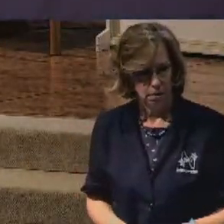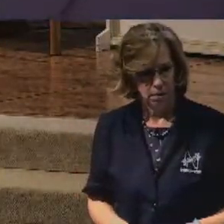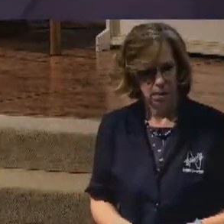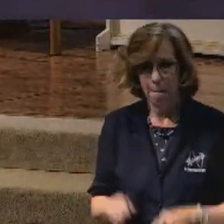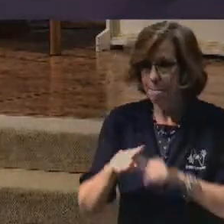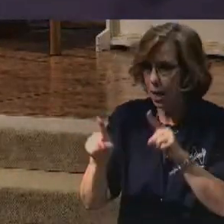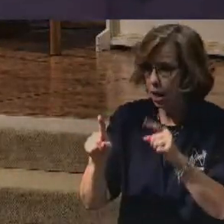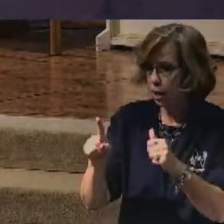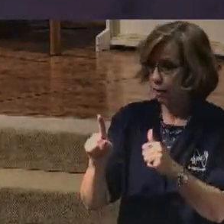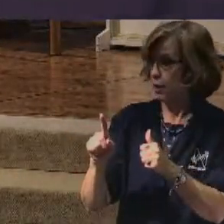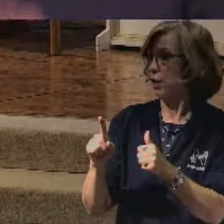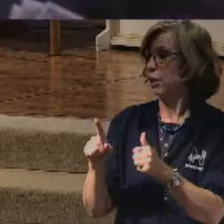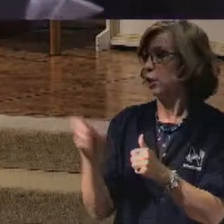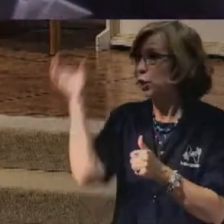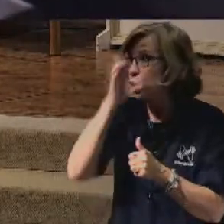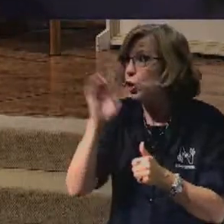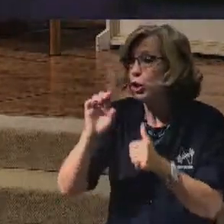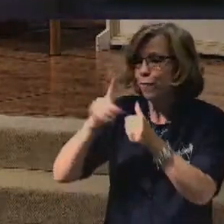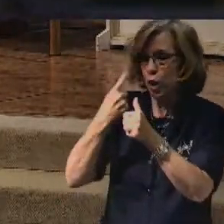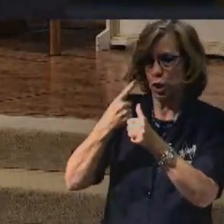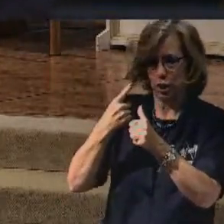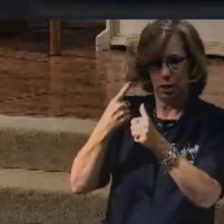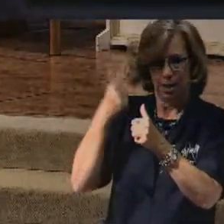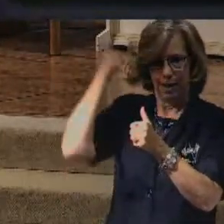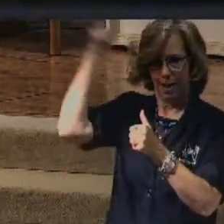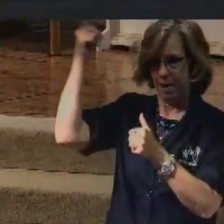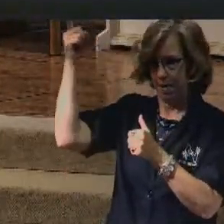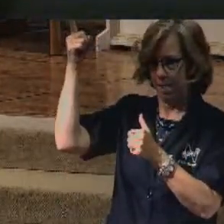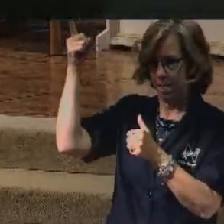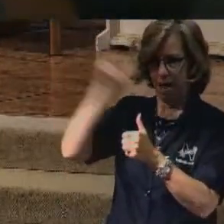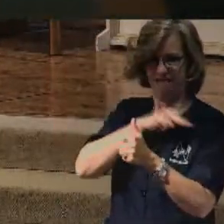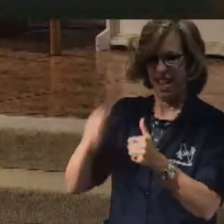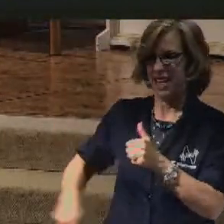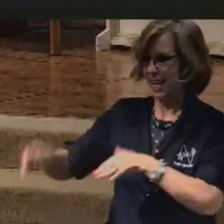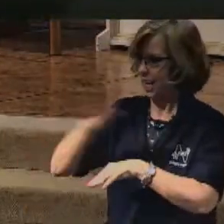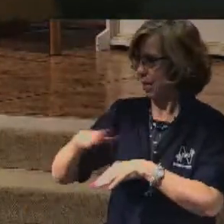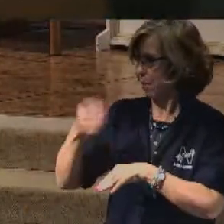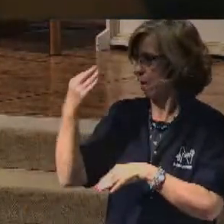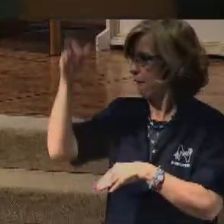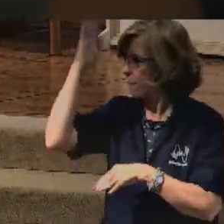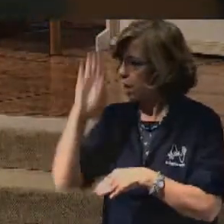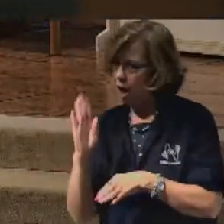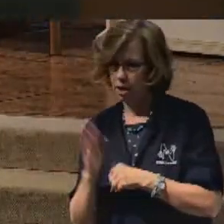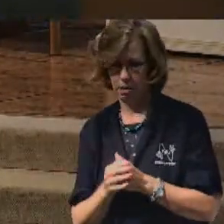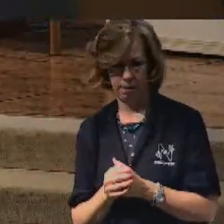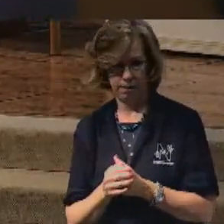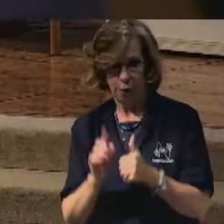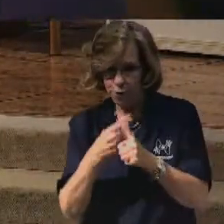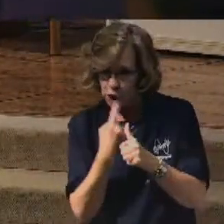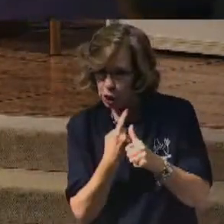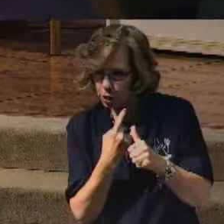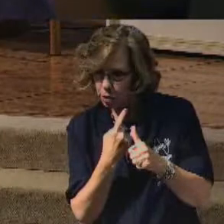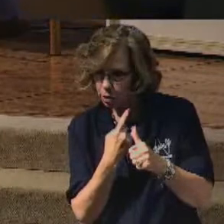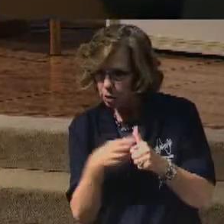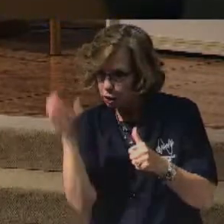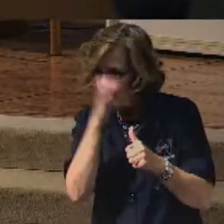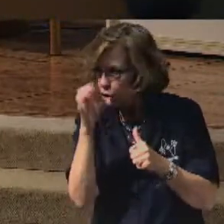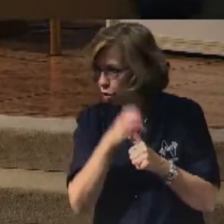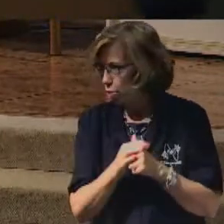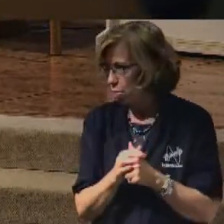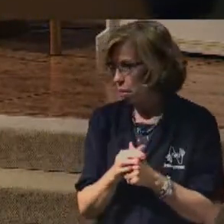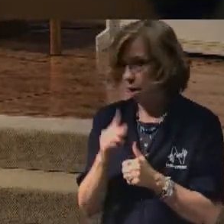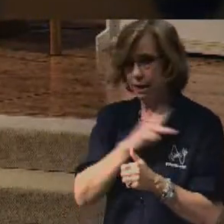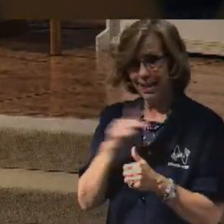seek ye first the kingdom of God. The kingdom